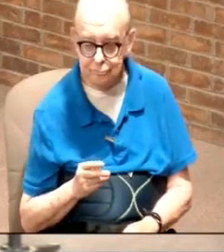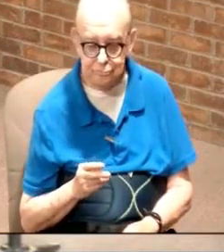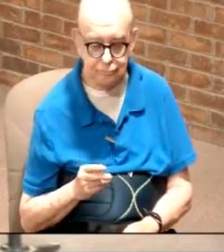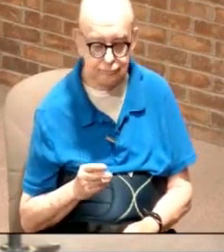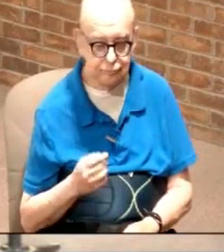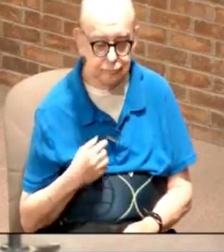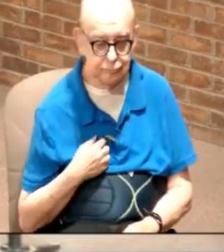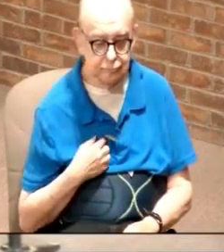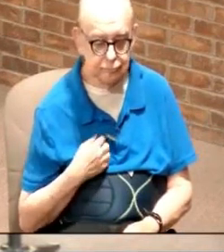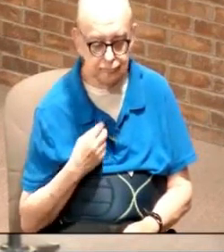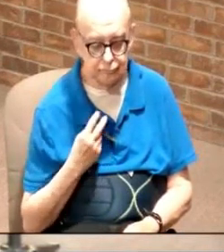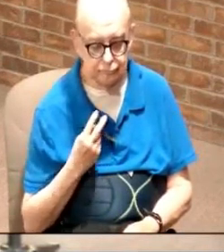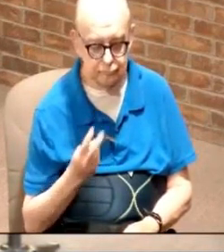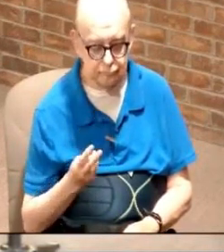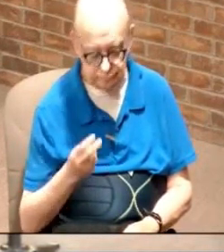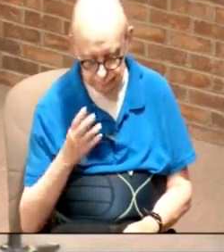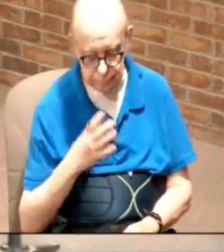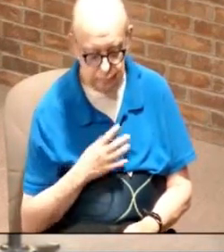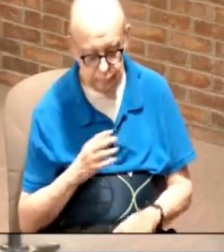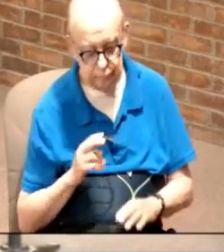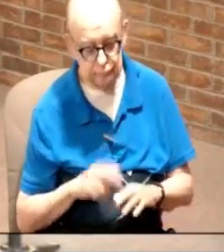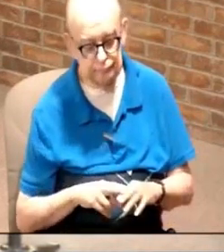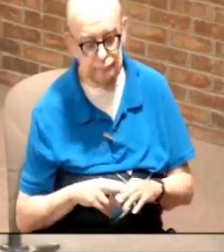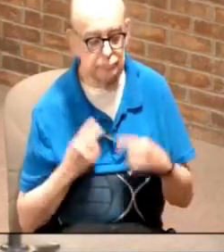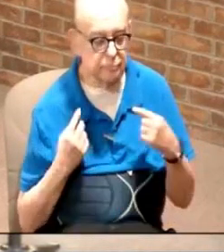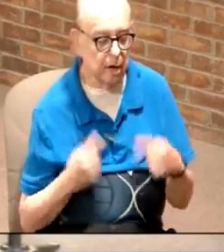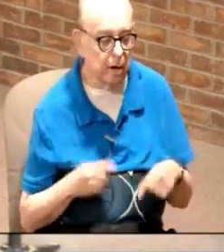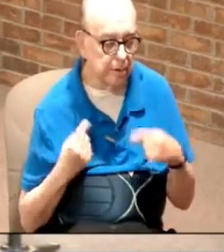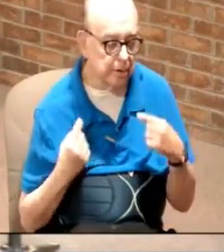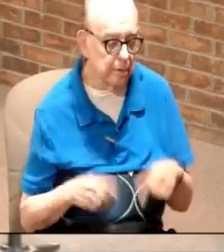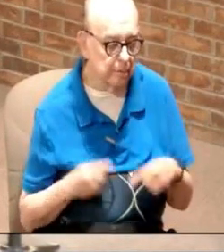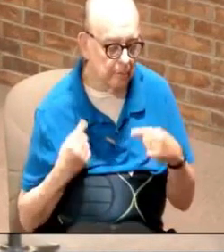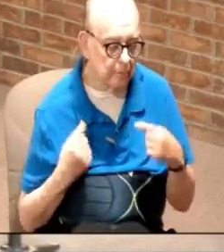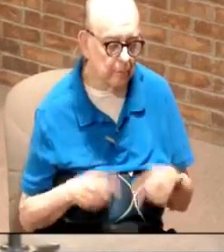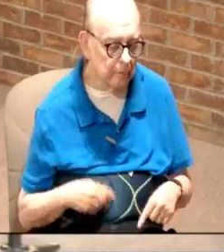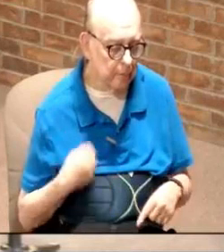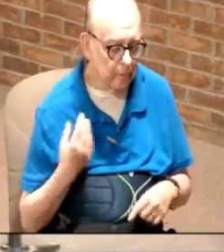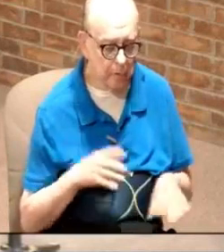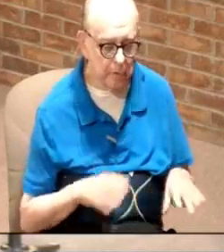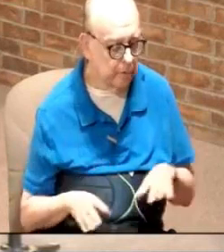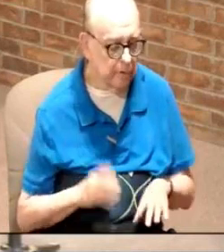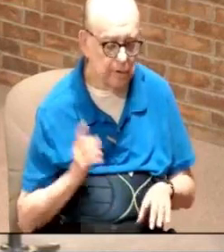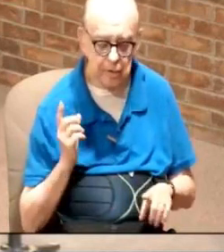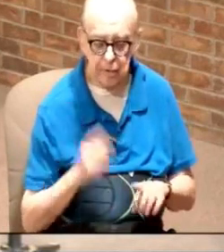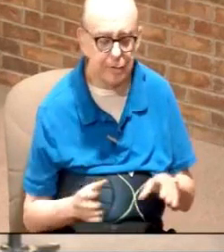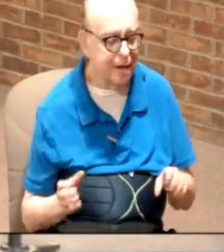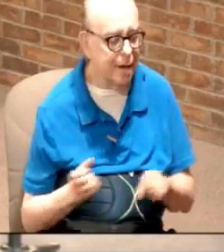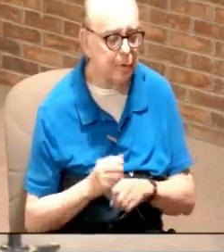I see these men that just sit down and argue and I think what are you doing you can't win